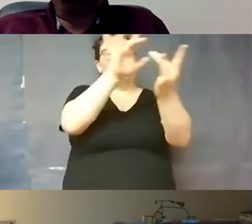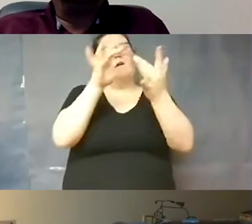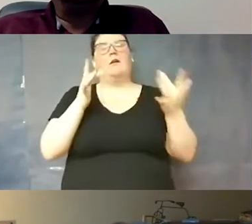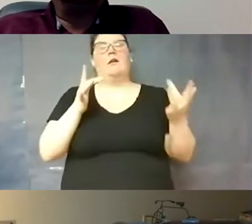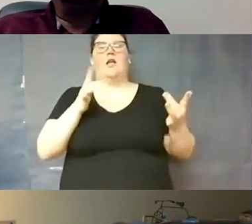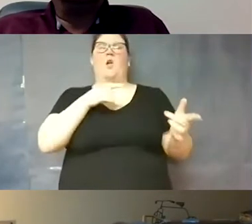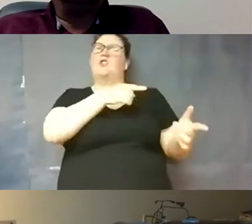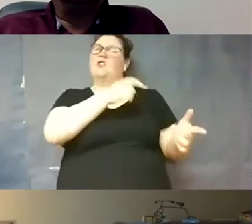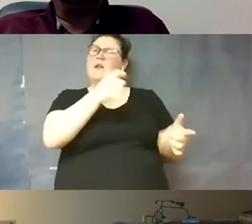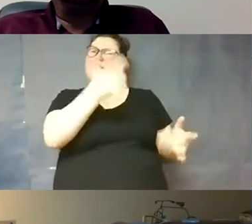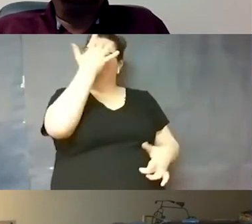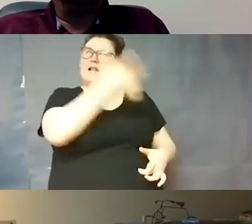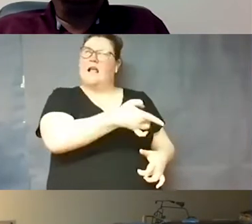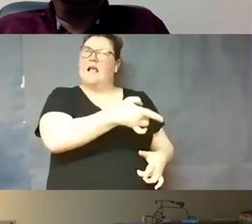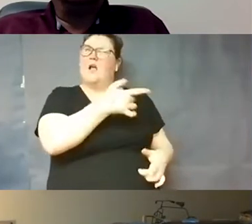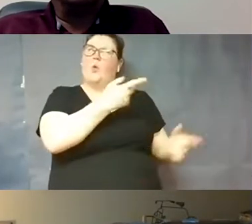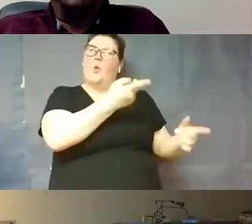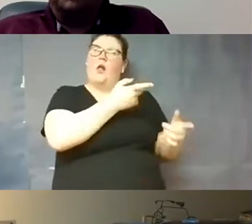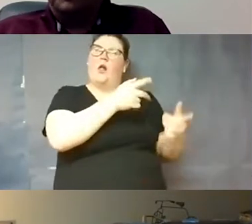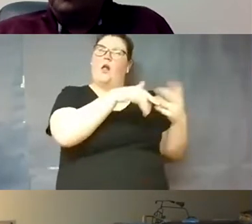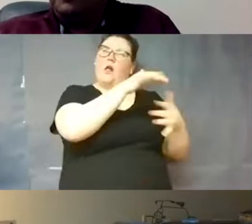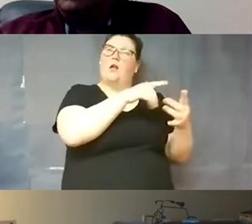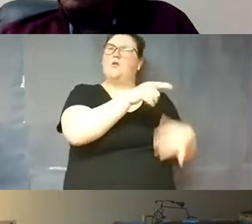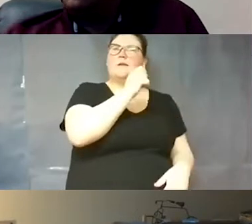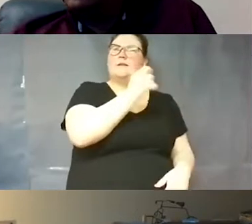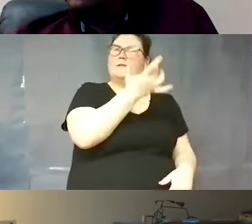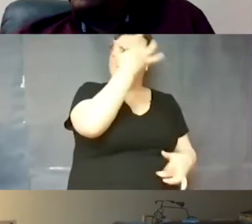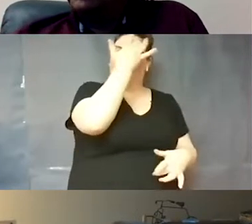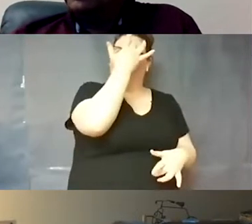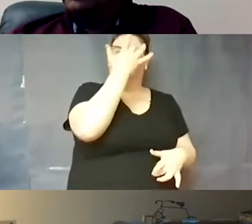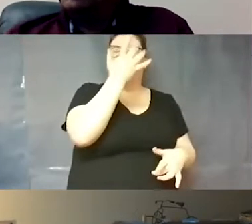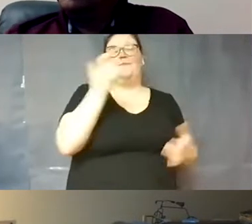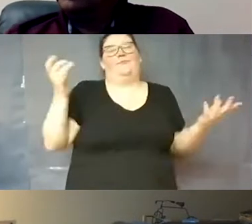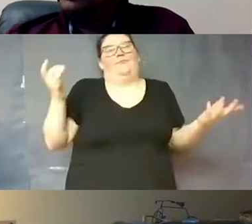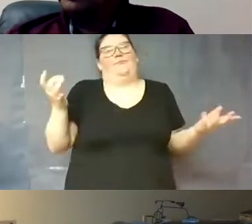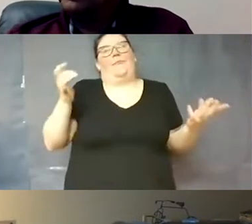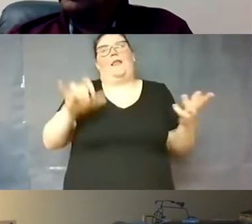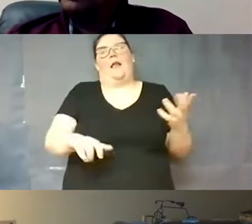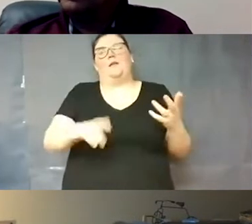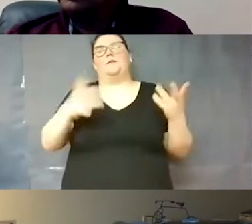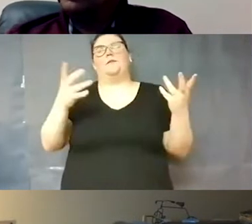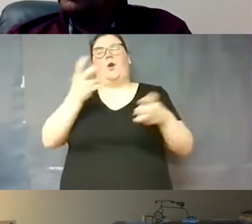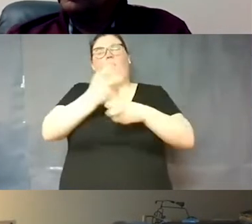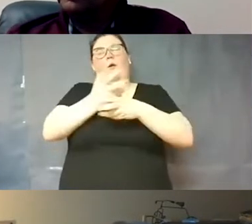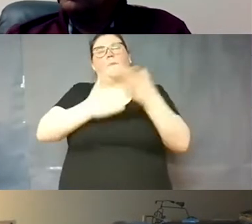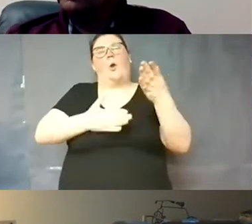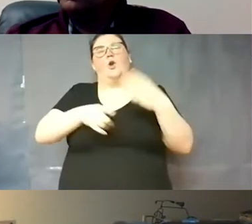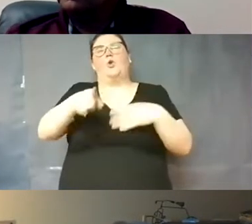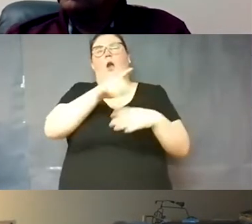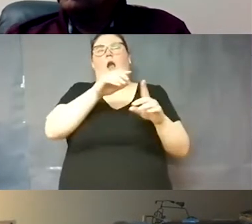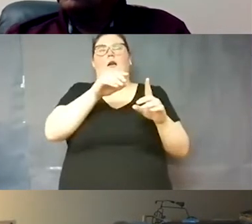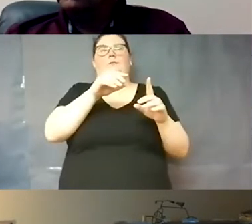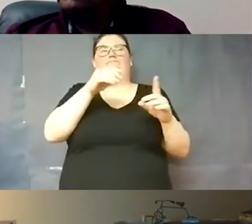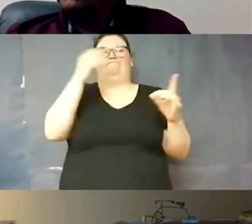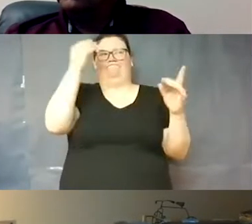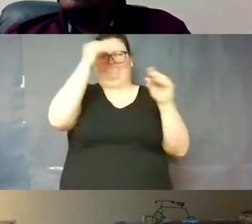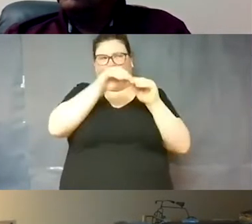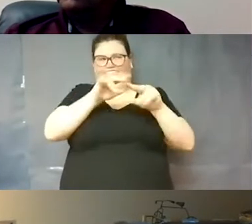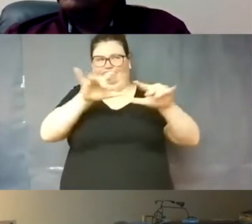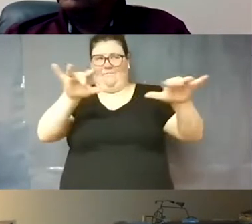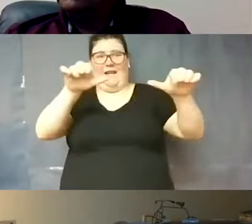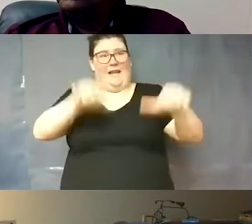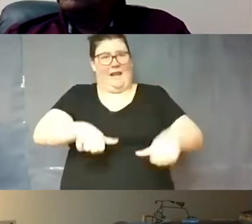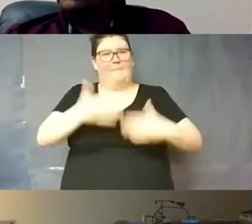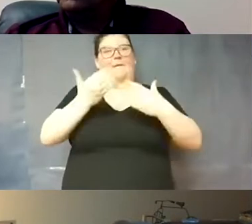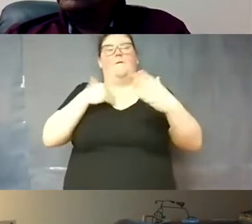well she wasn't sick we got together she wasn't sick but that's the cruel part of it is that you are infectious before you start to show symptoms so